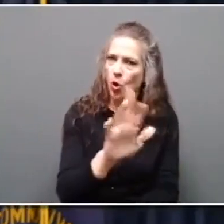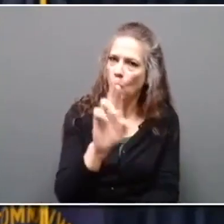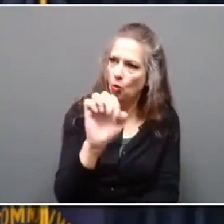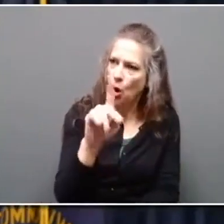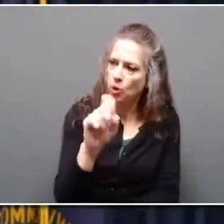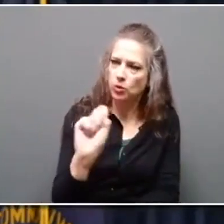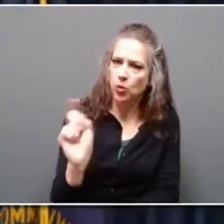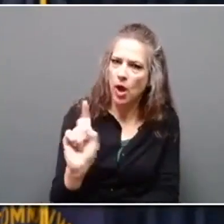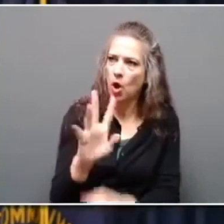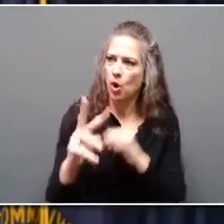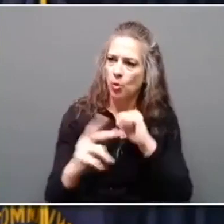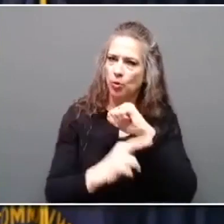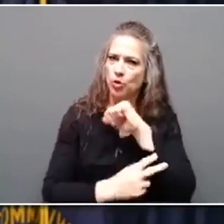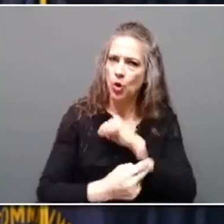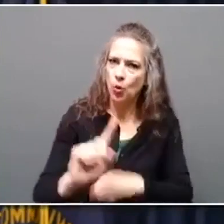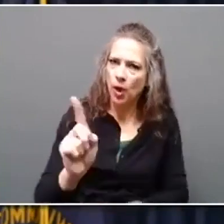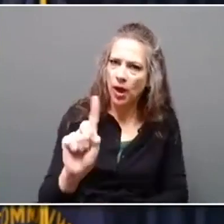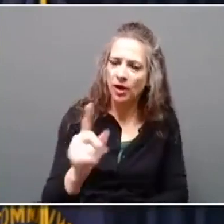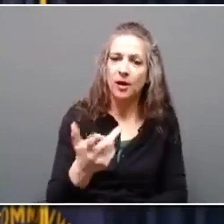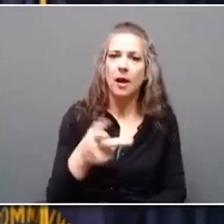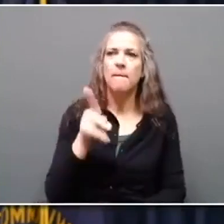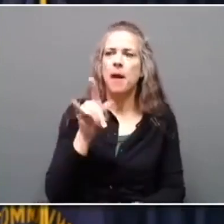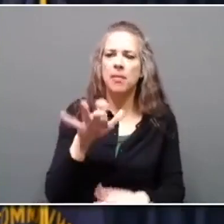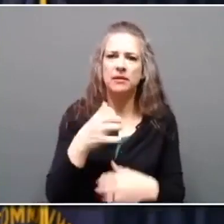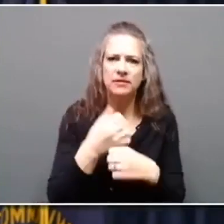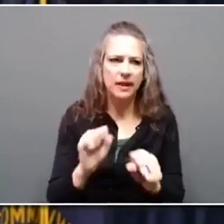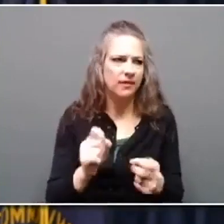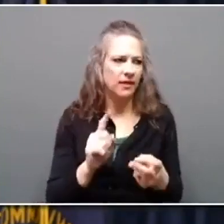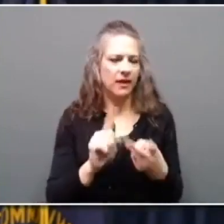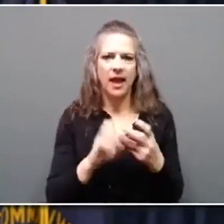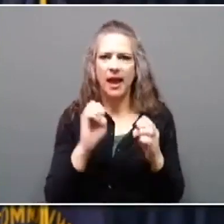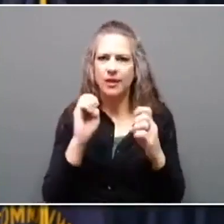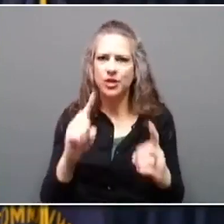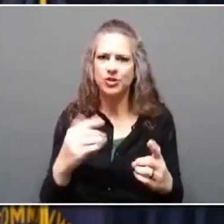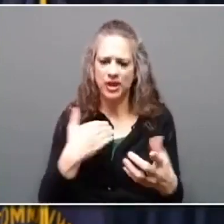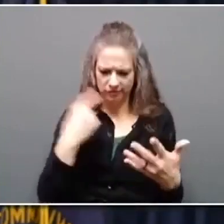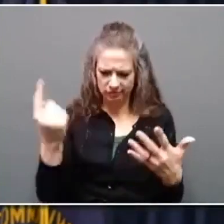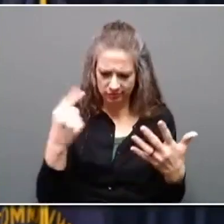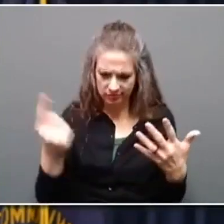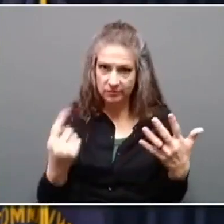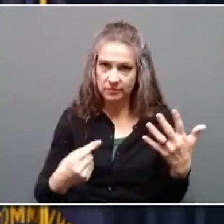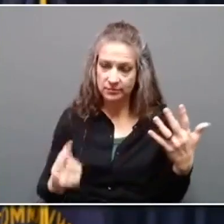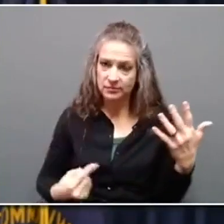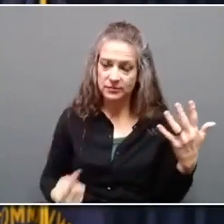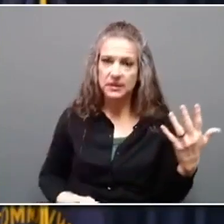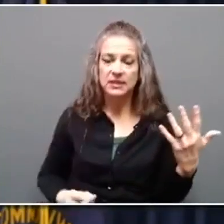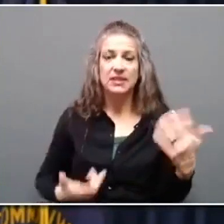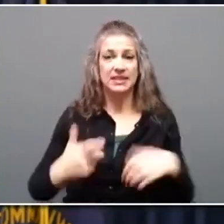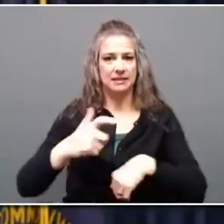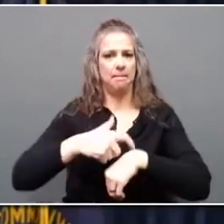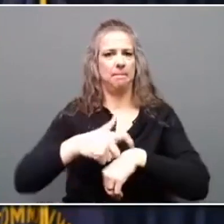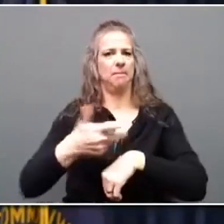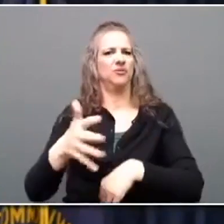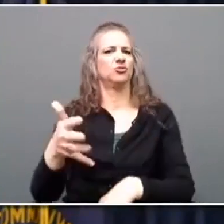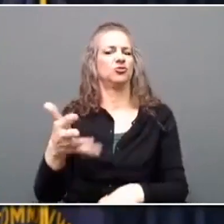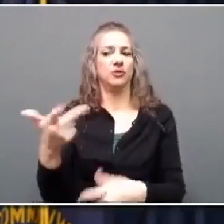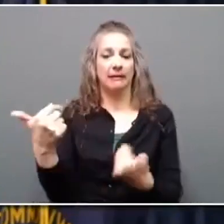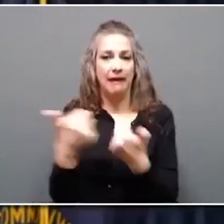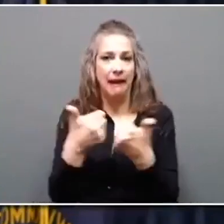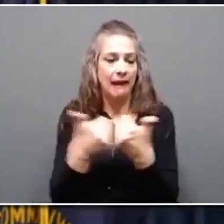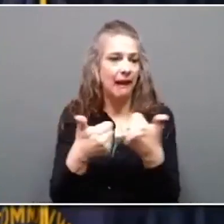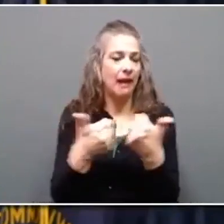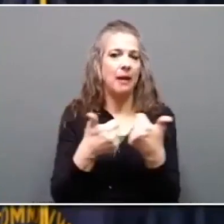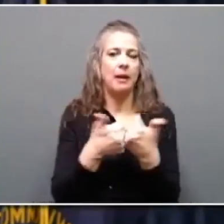We could spend this time talking about public safety, public education. Now, it's time that they stop with the games and the partisanship